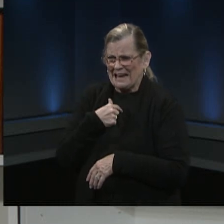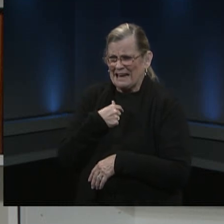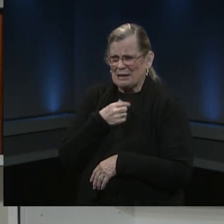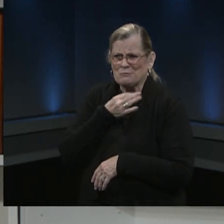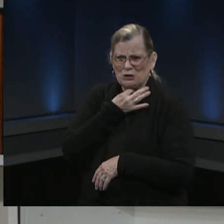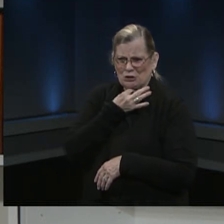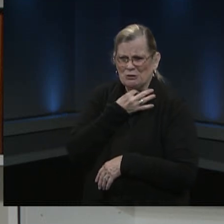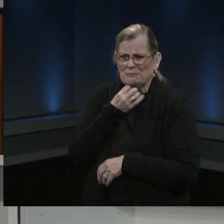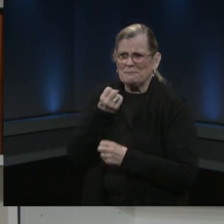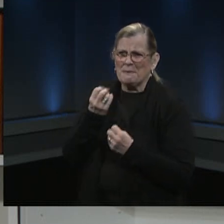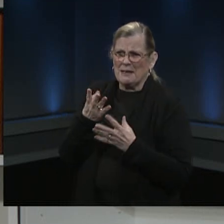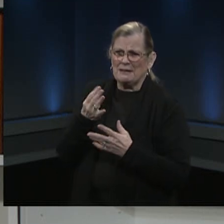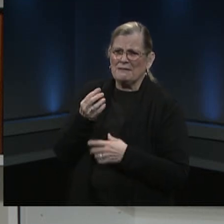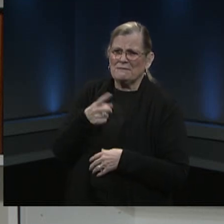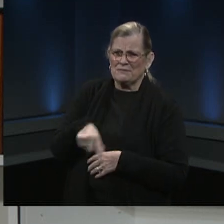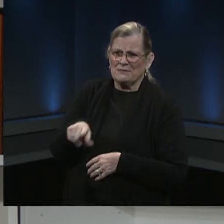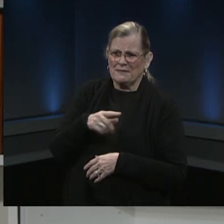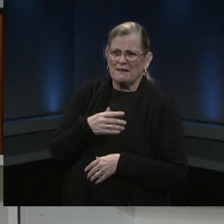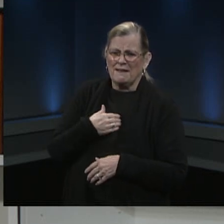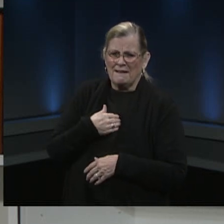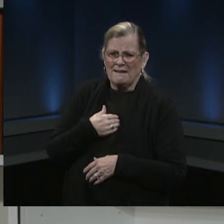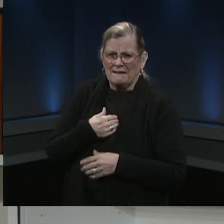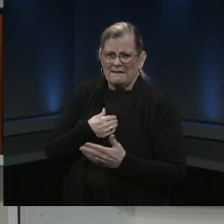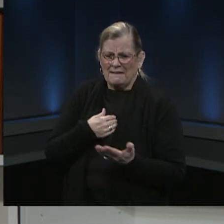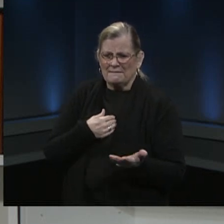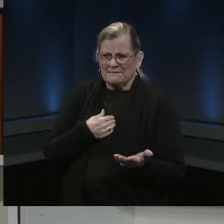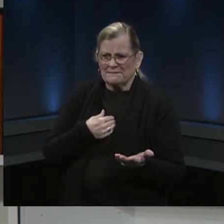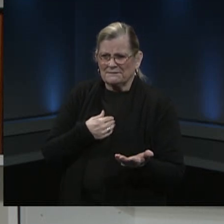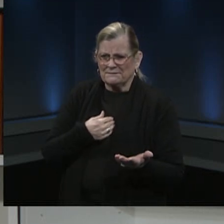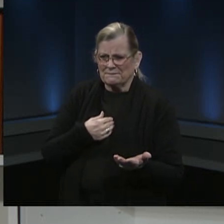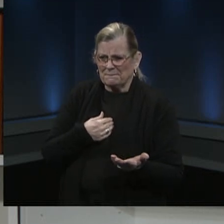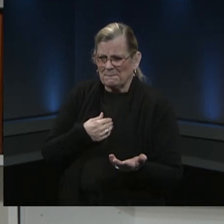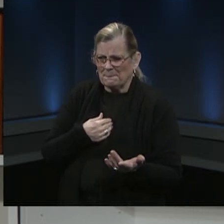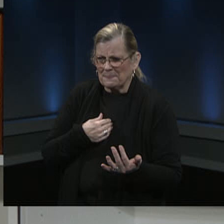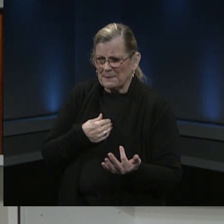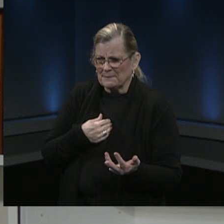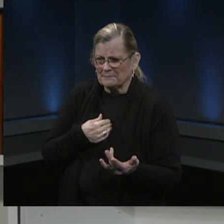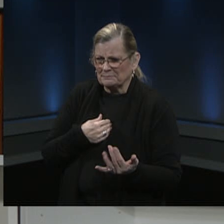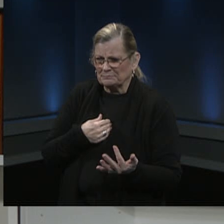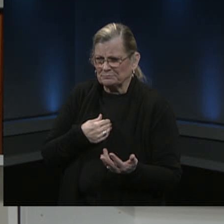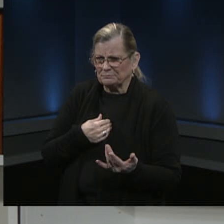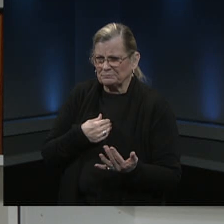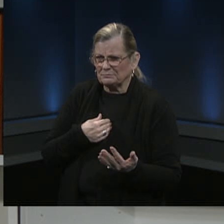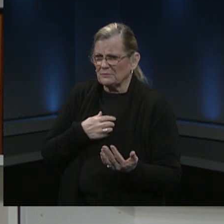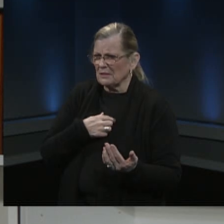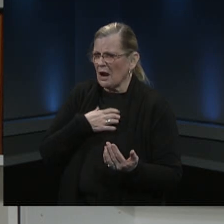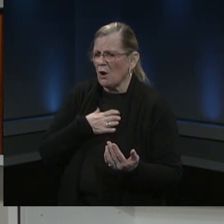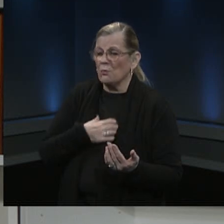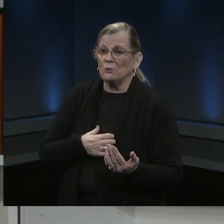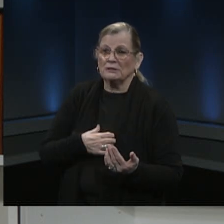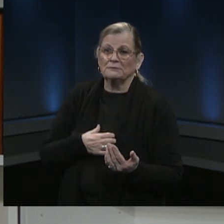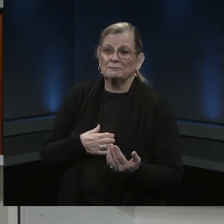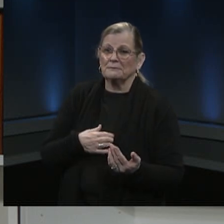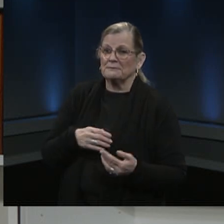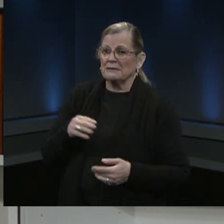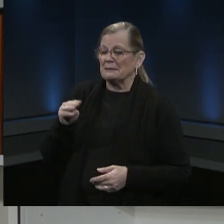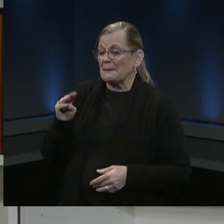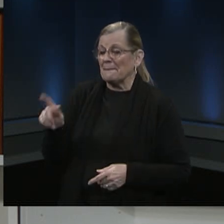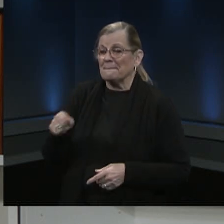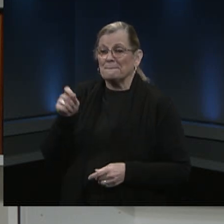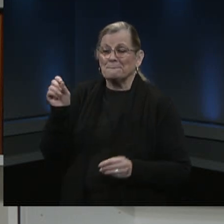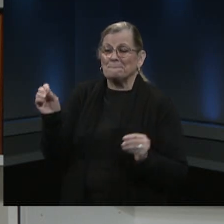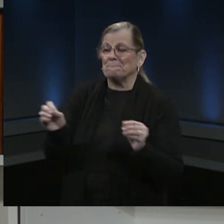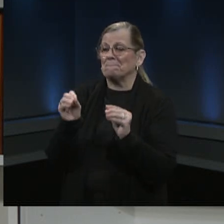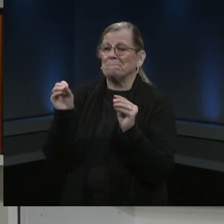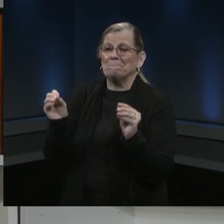we know and this has been i've been asked questions where having the crystal ball do we have any idea when we think there will be a